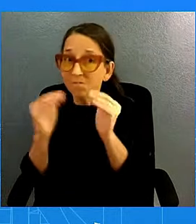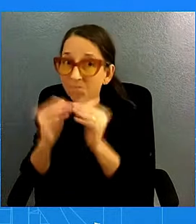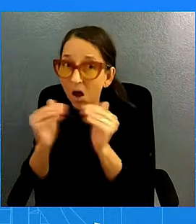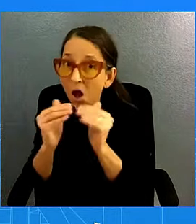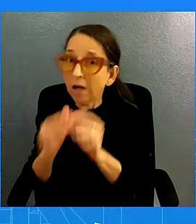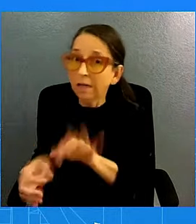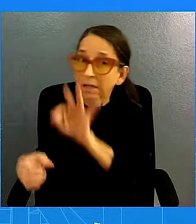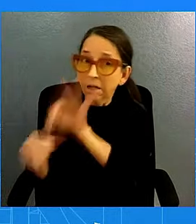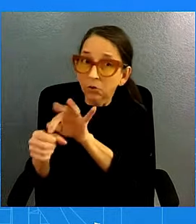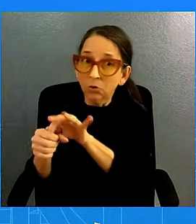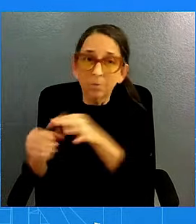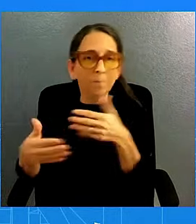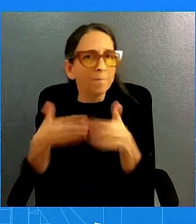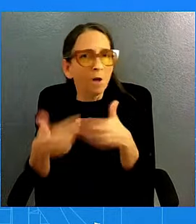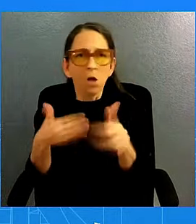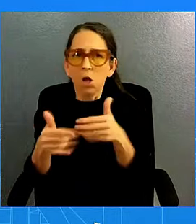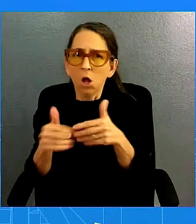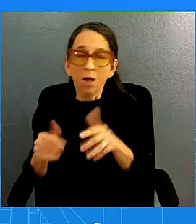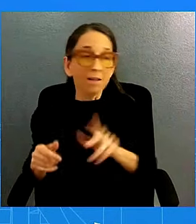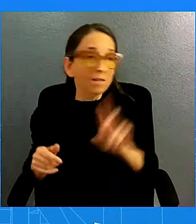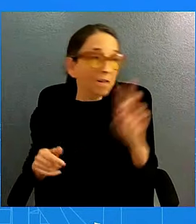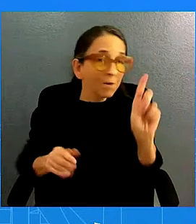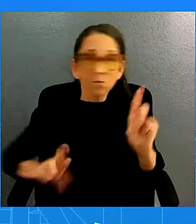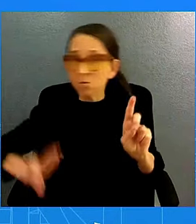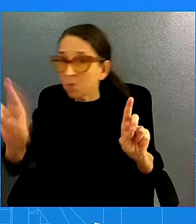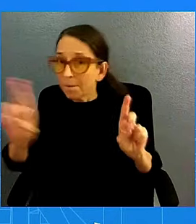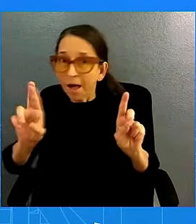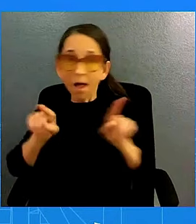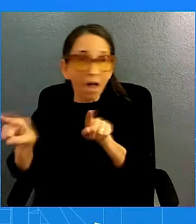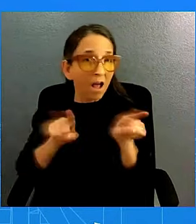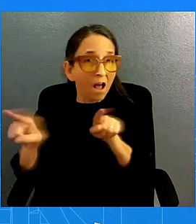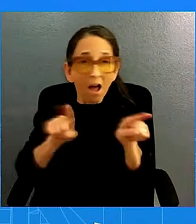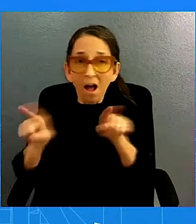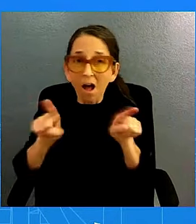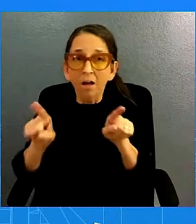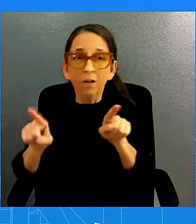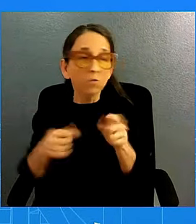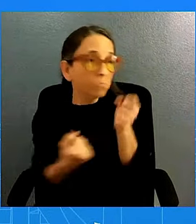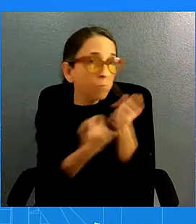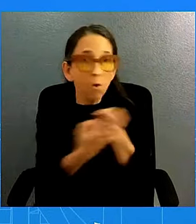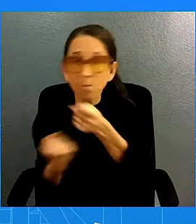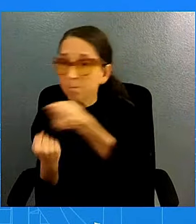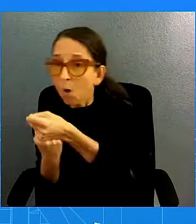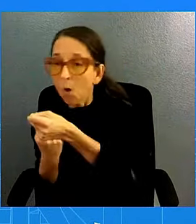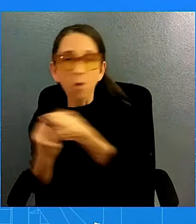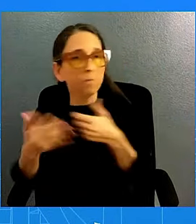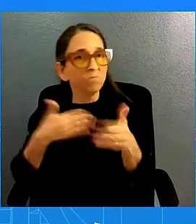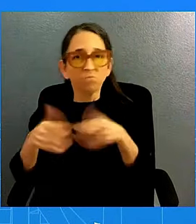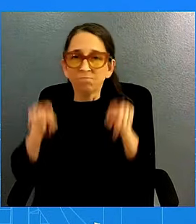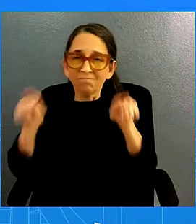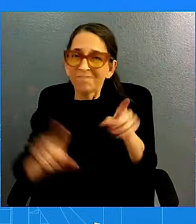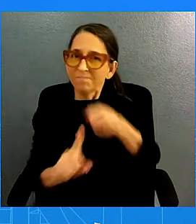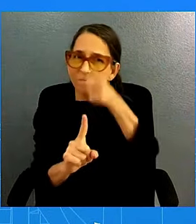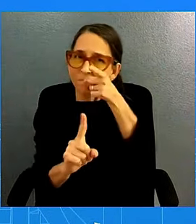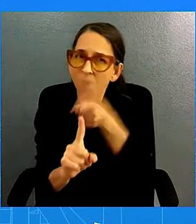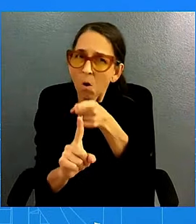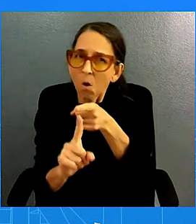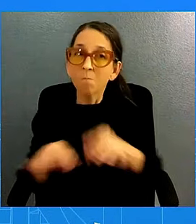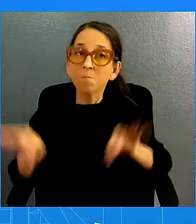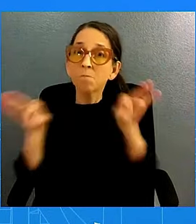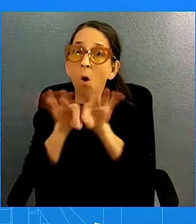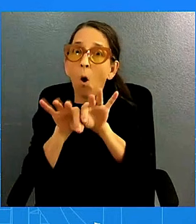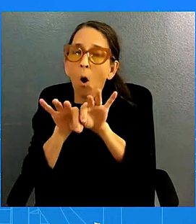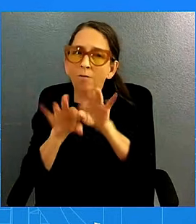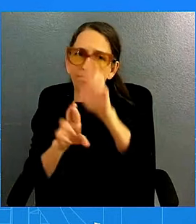aisle you sit in or you believe in. It is important that we respect this process. Peaceful transfer